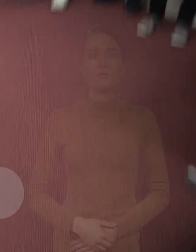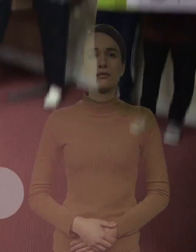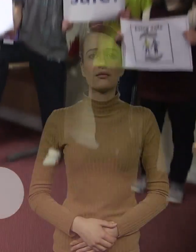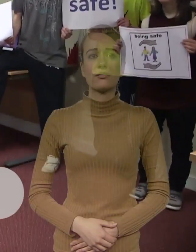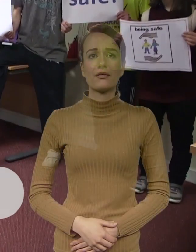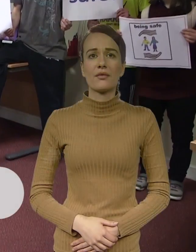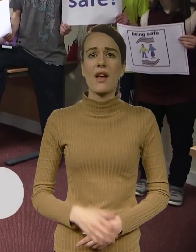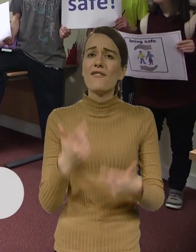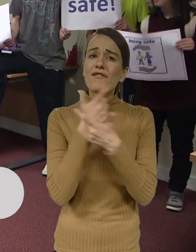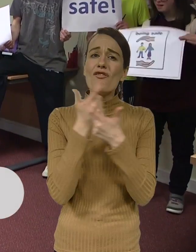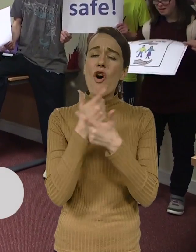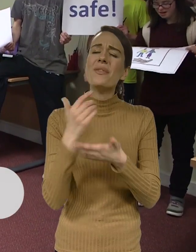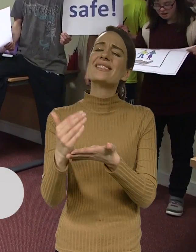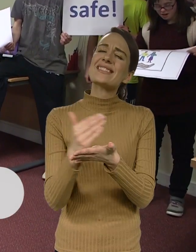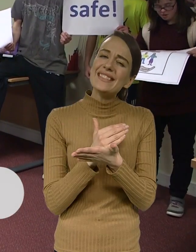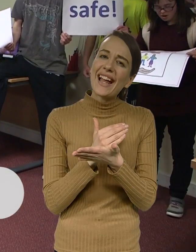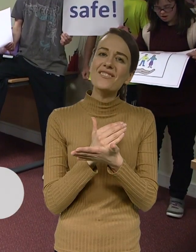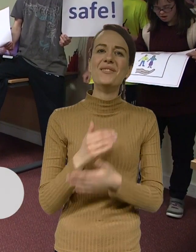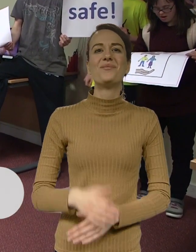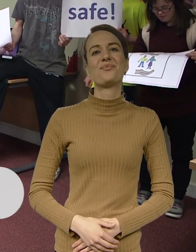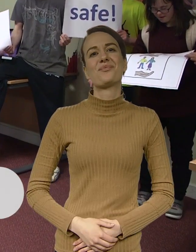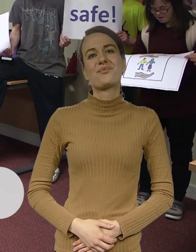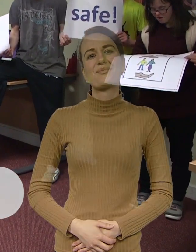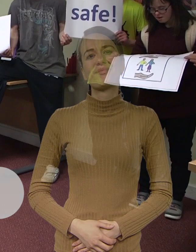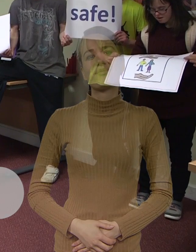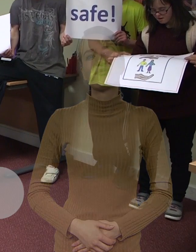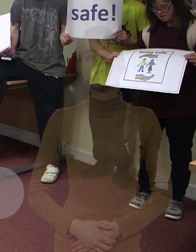How fun is eating. right back.